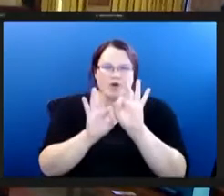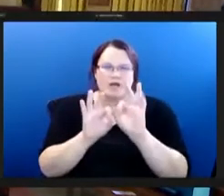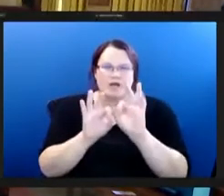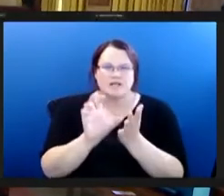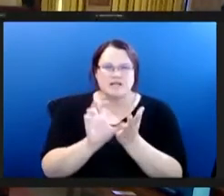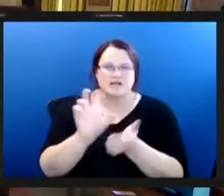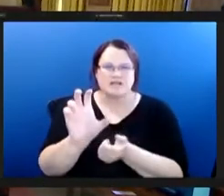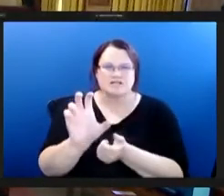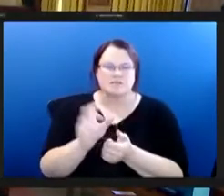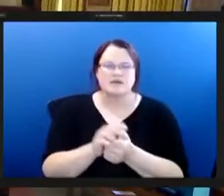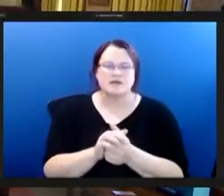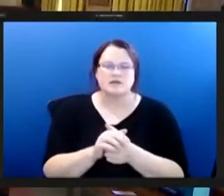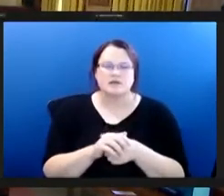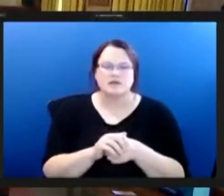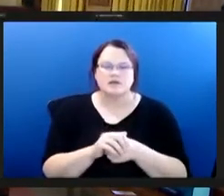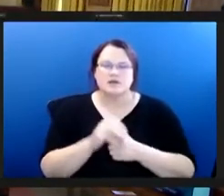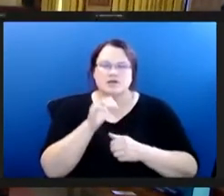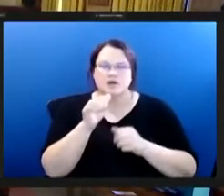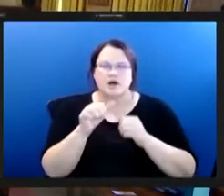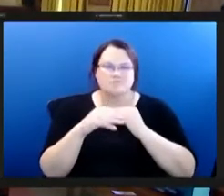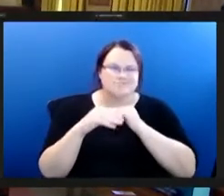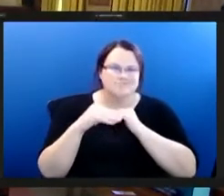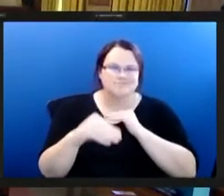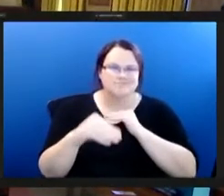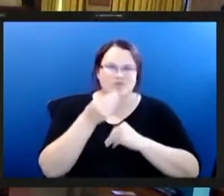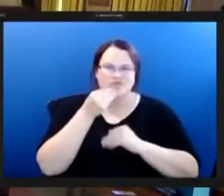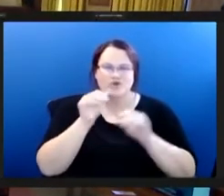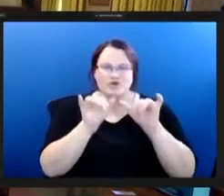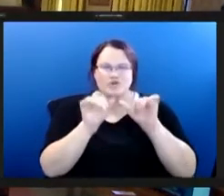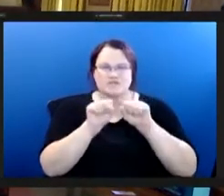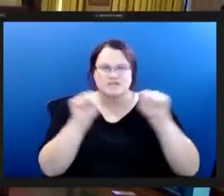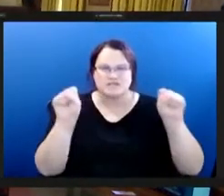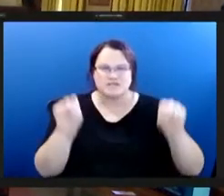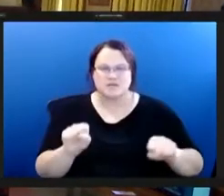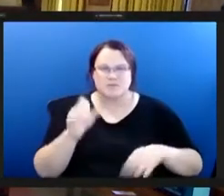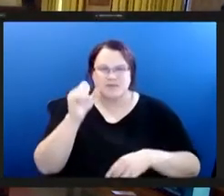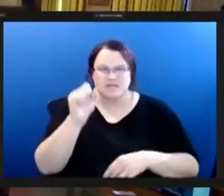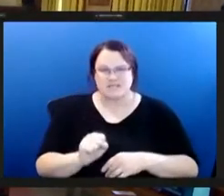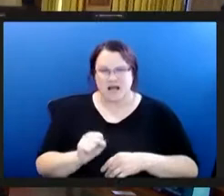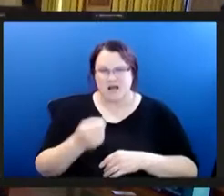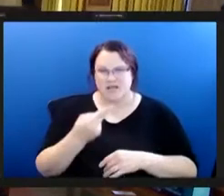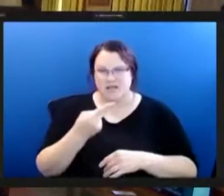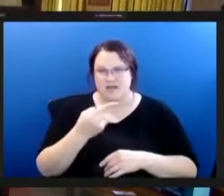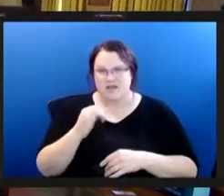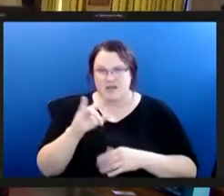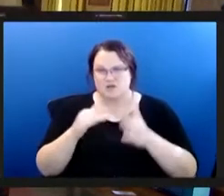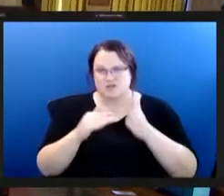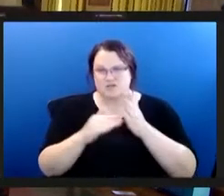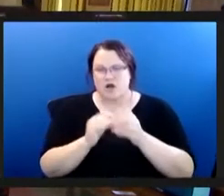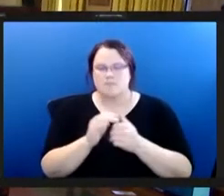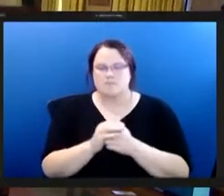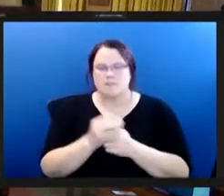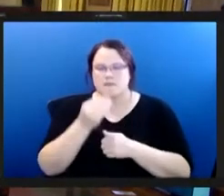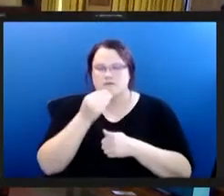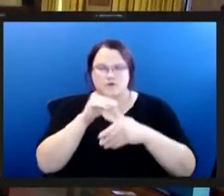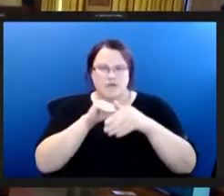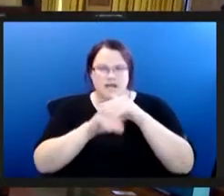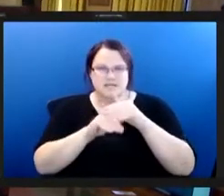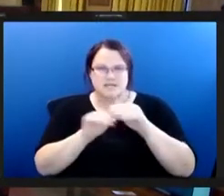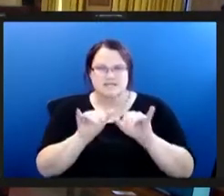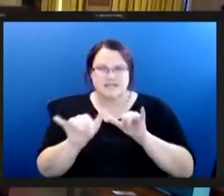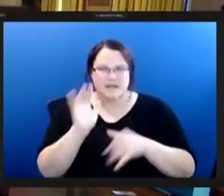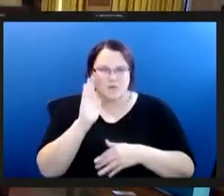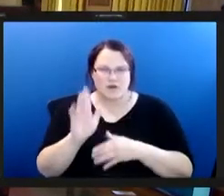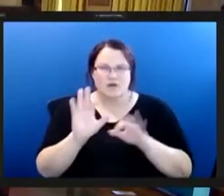uh in sustainable food systems in the south hilltop area um the gap in food access will still remain so our